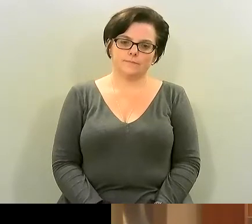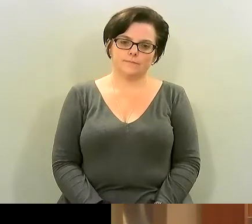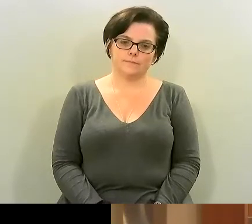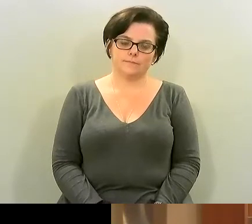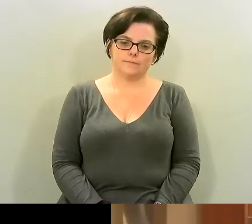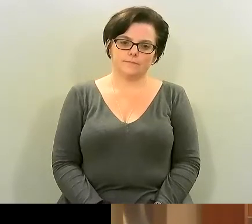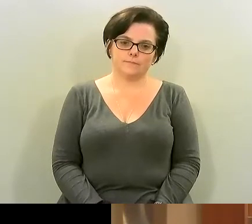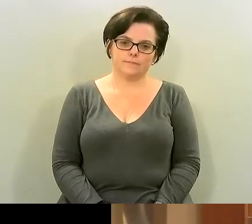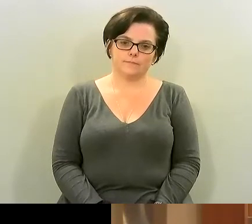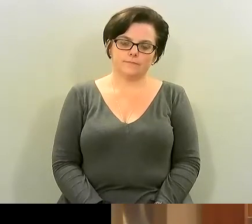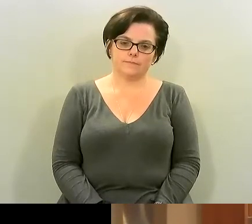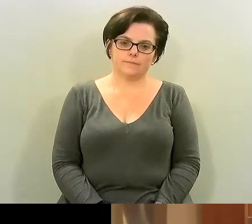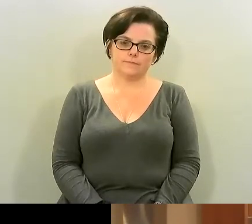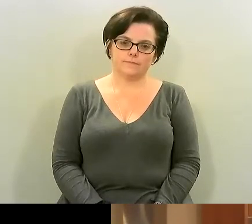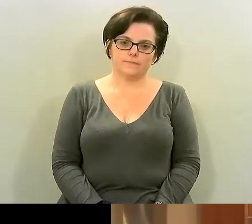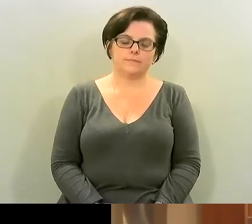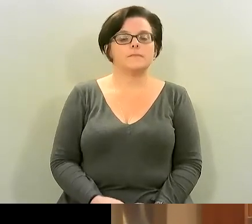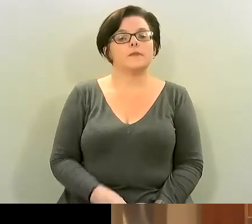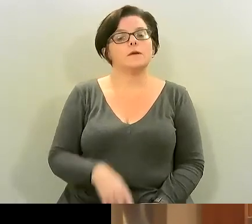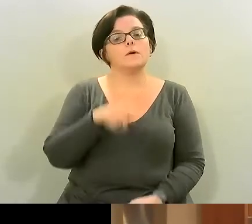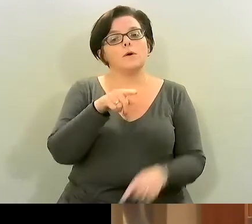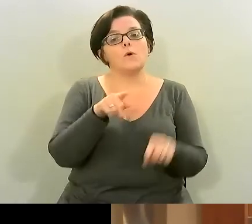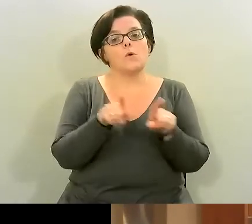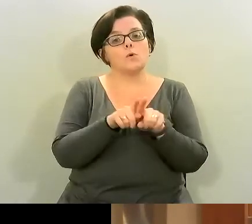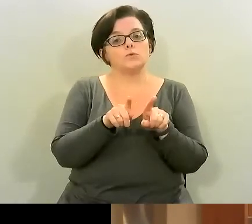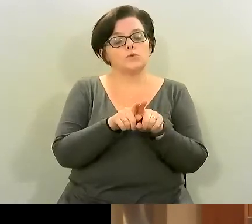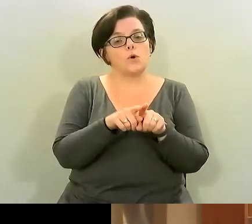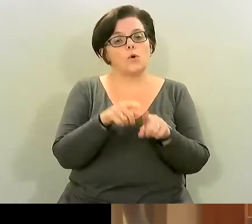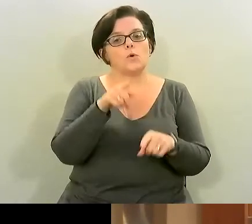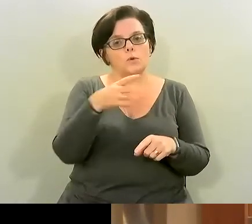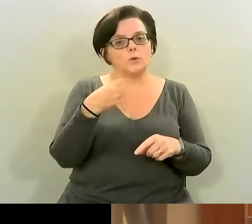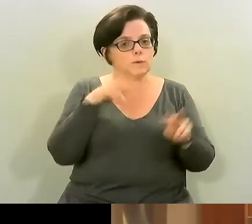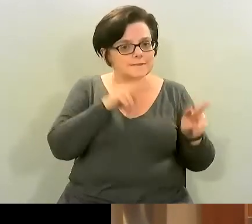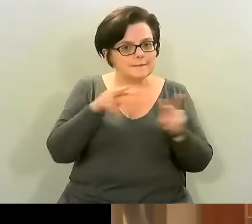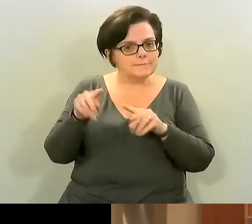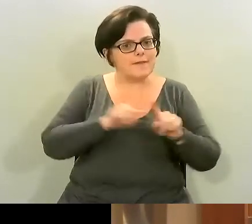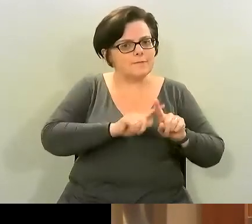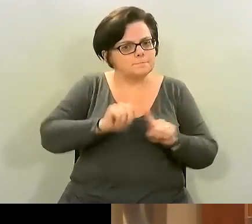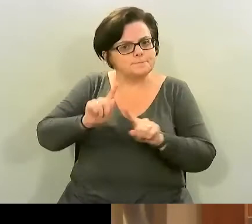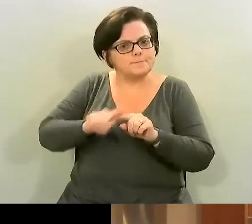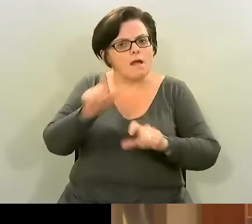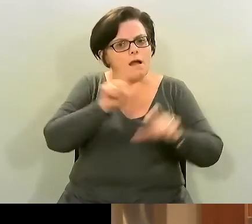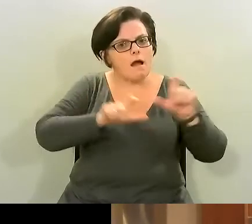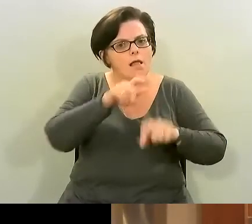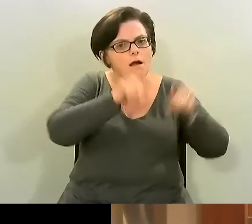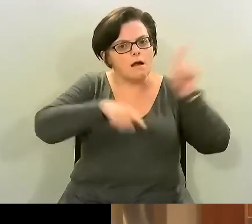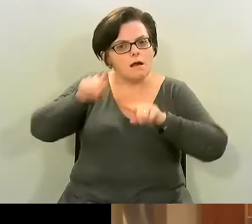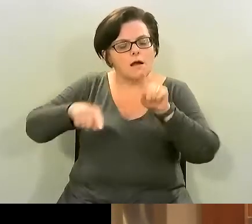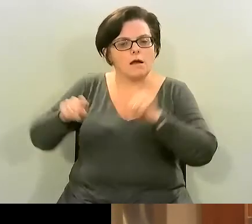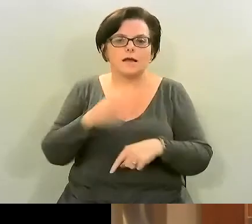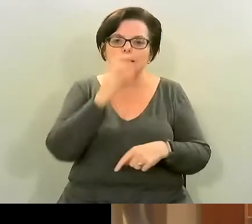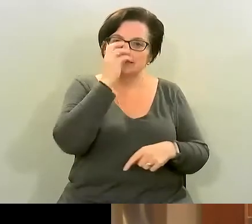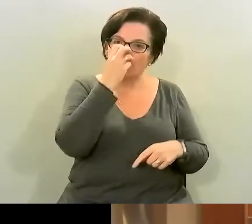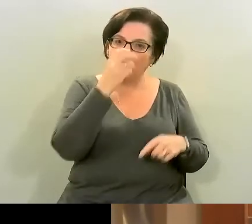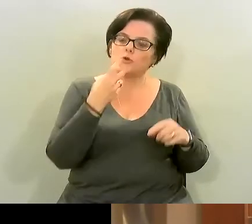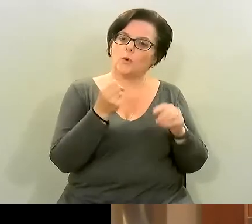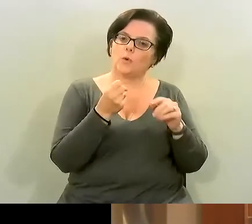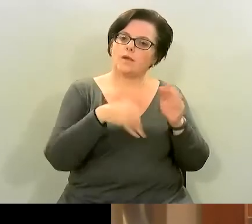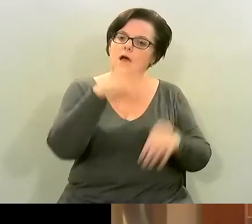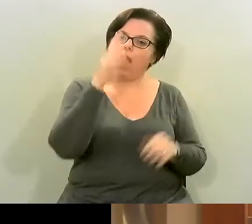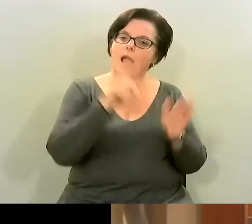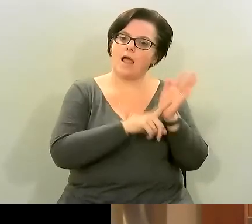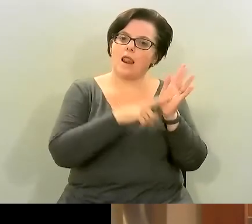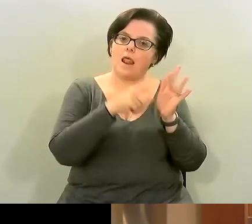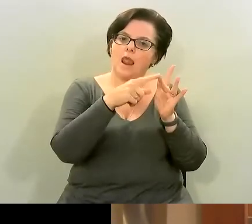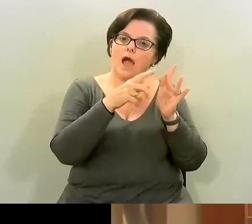you'll also notice that i use a lot of colors in terms of the vegetables that i choose the tomatoes are rich in lycopene lycopene a